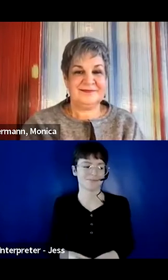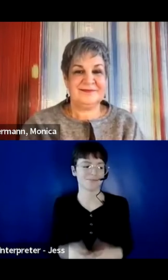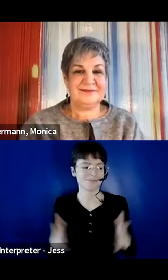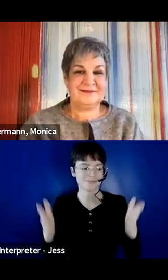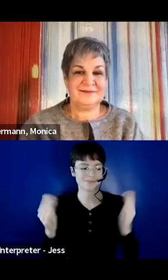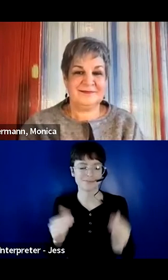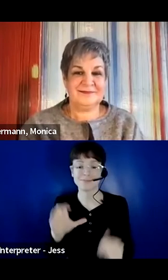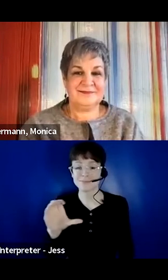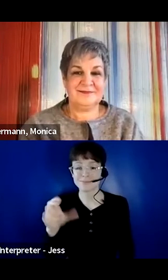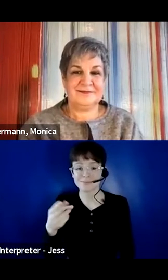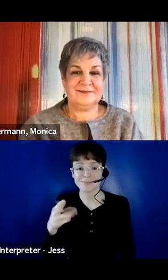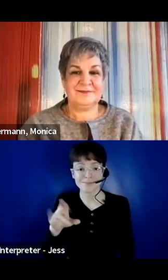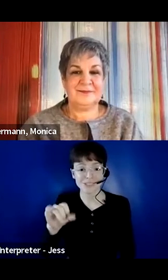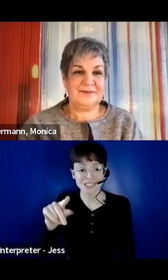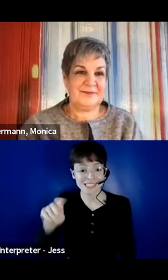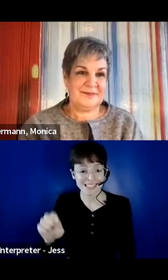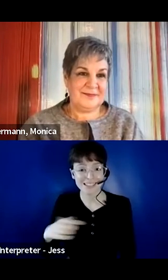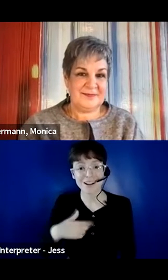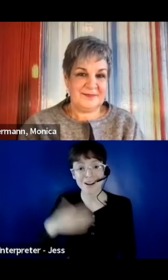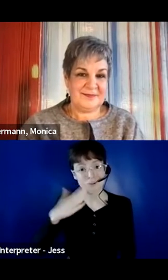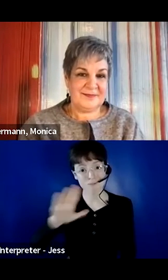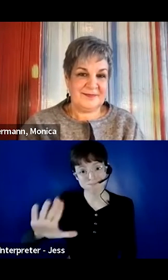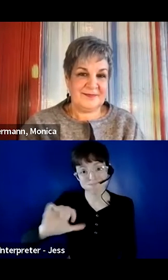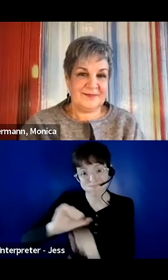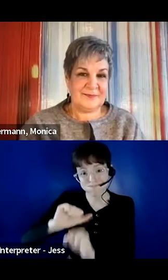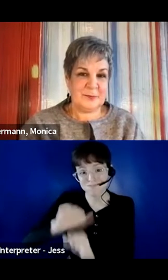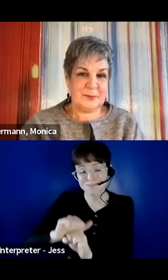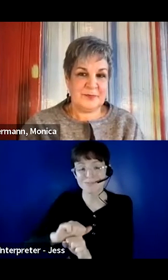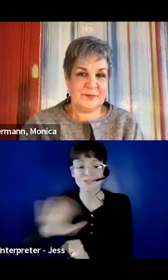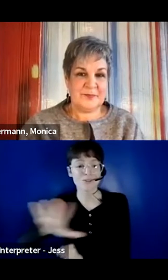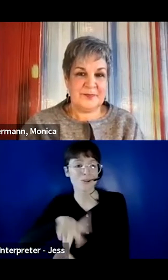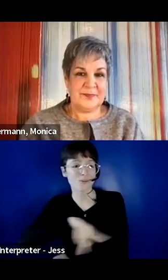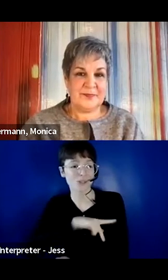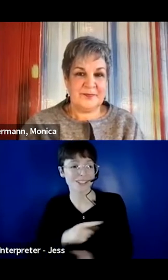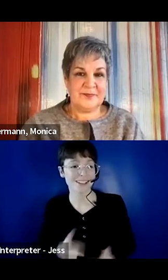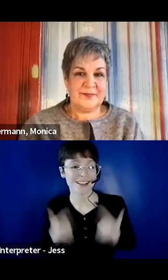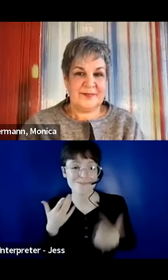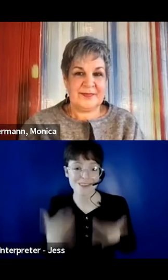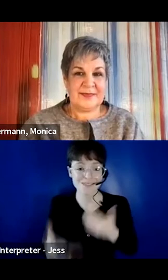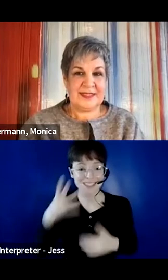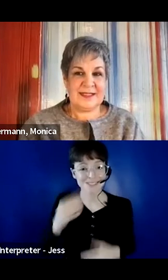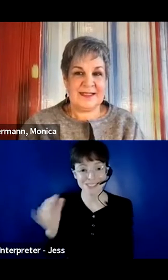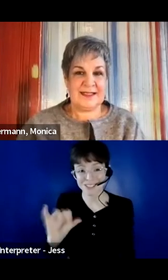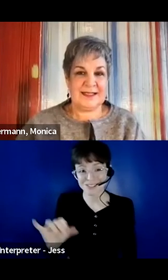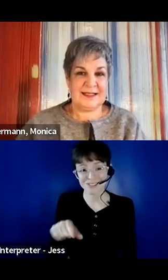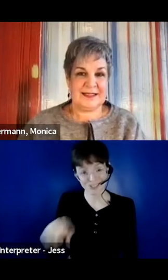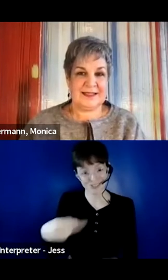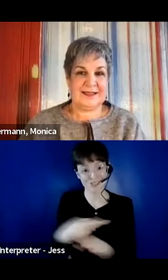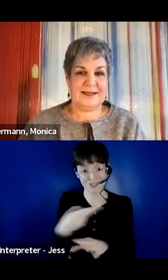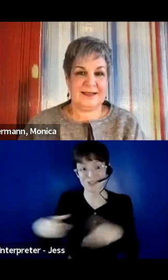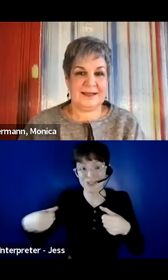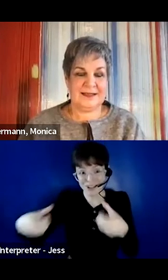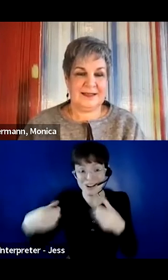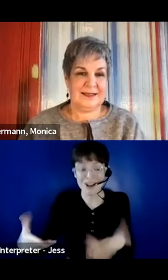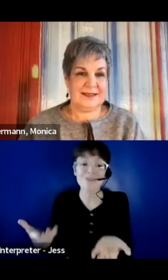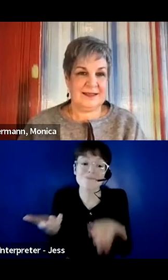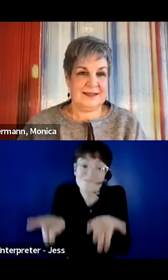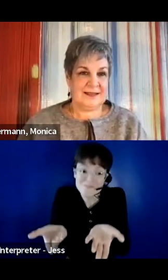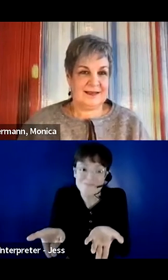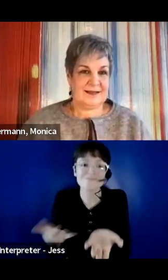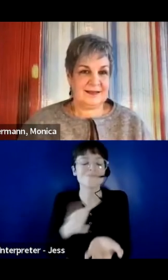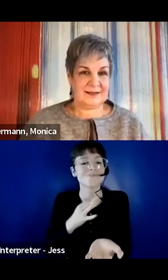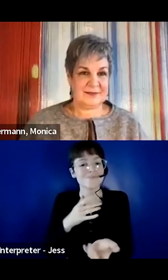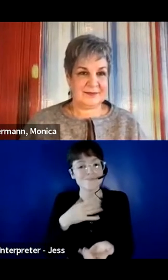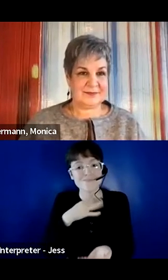sometimes, and in your personal life, you may have impacted this as well, especially as a wheelchair user. So, I'm so curious on